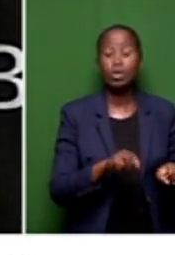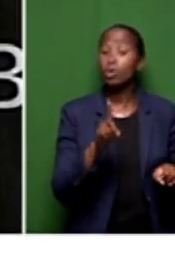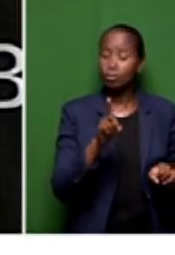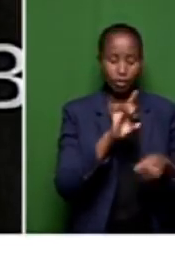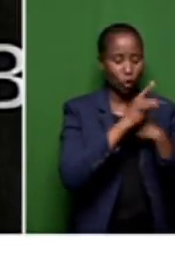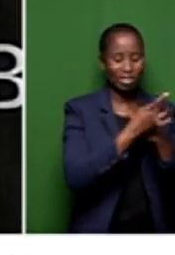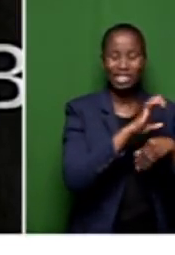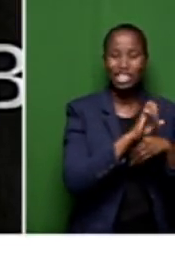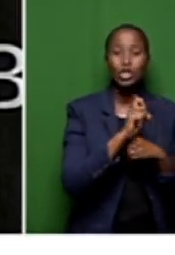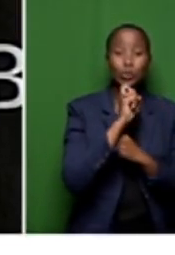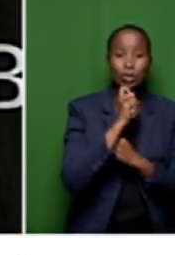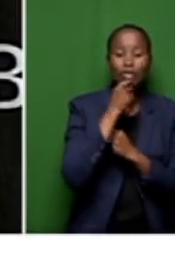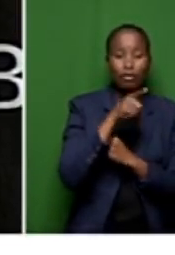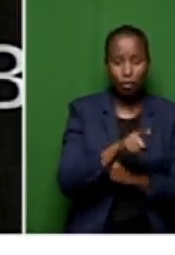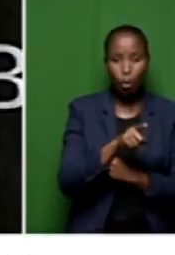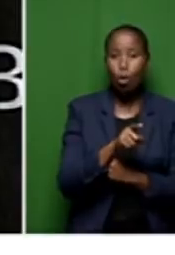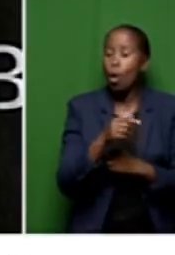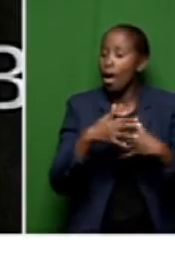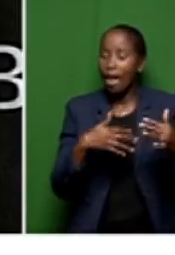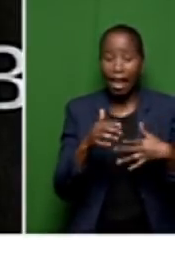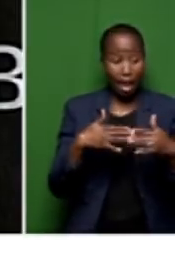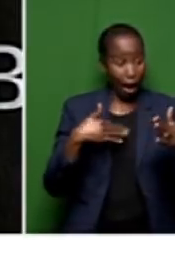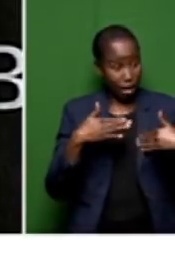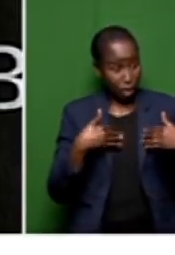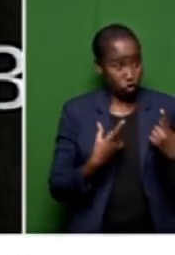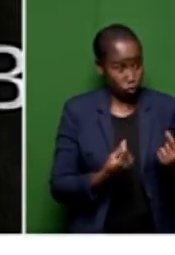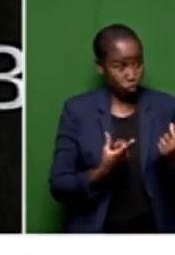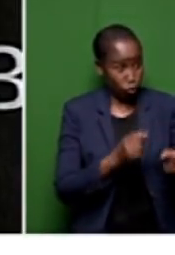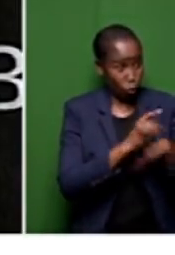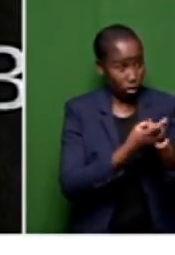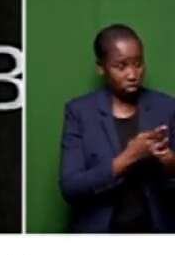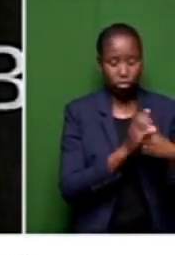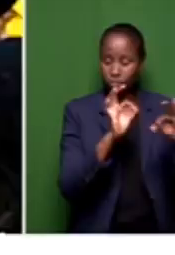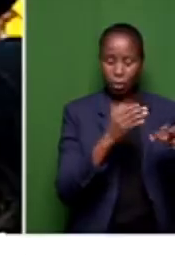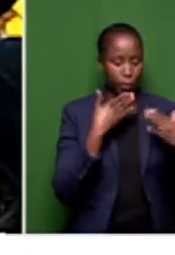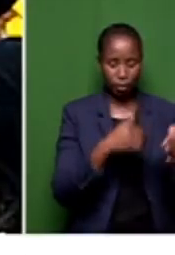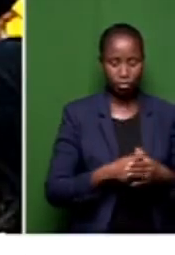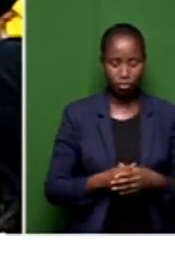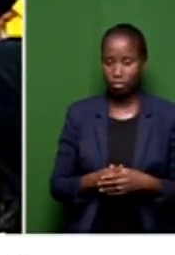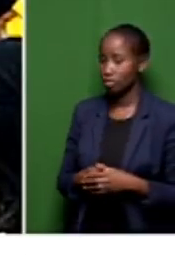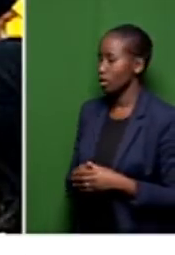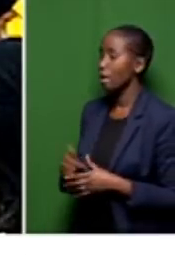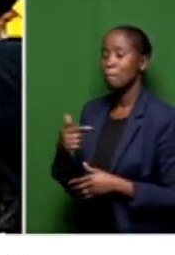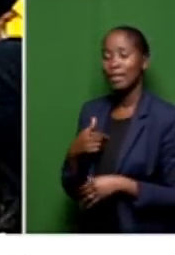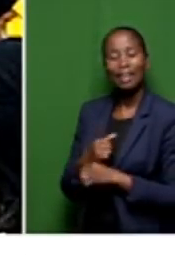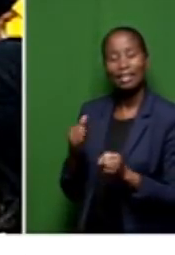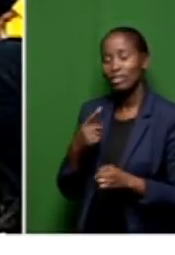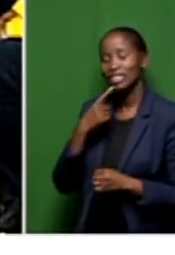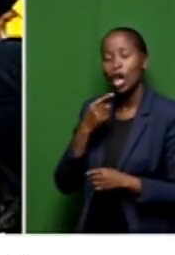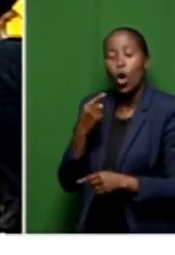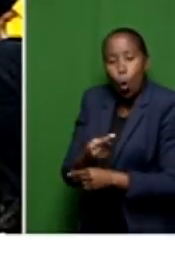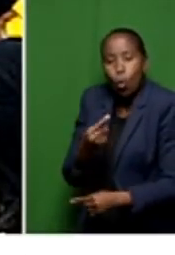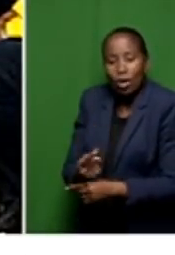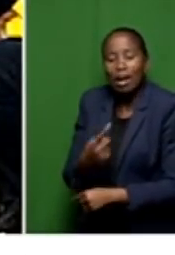for every administrative function is not entirely correct. I did not say you are using them for every administrative function. I